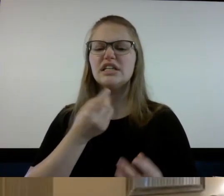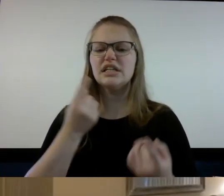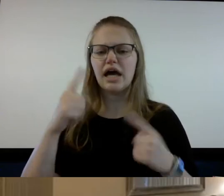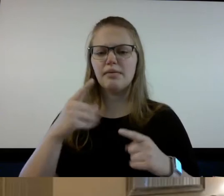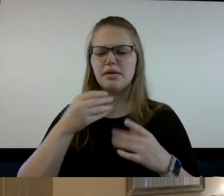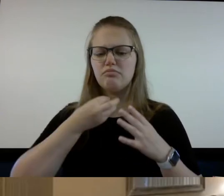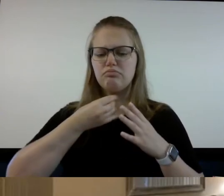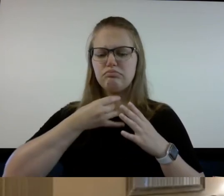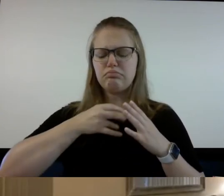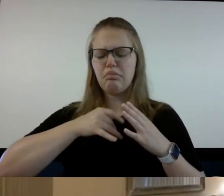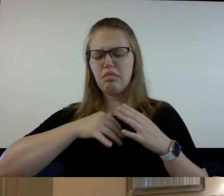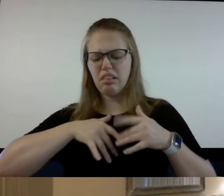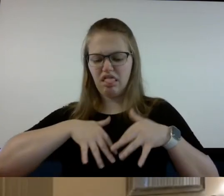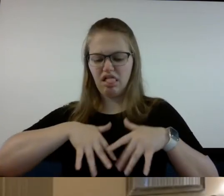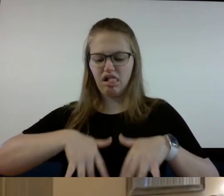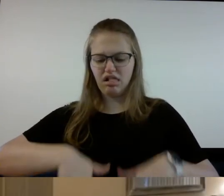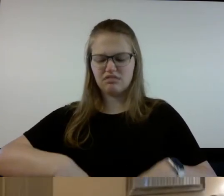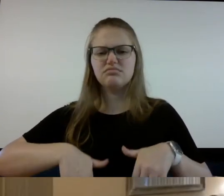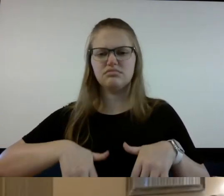my lungs